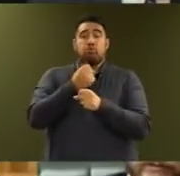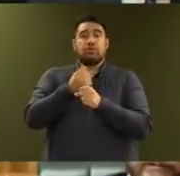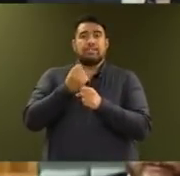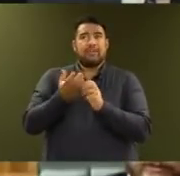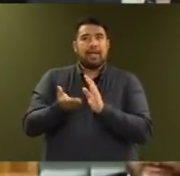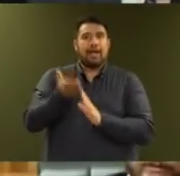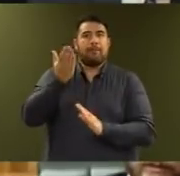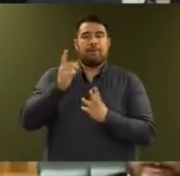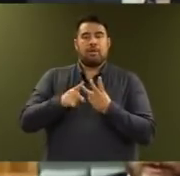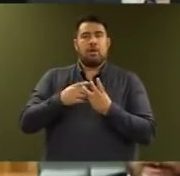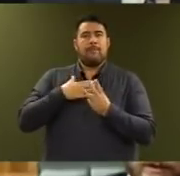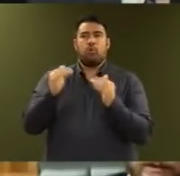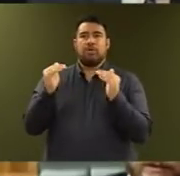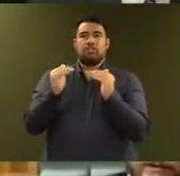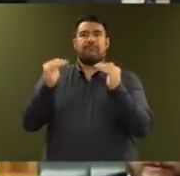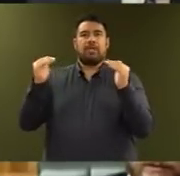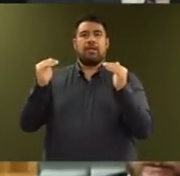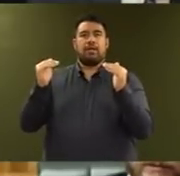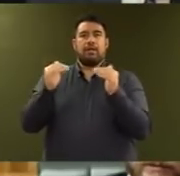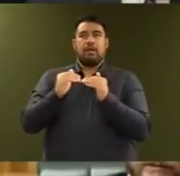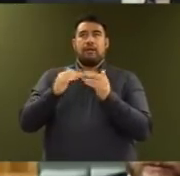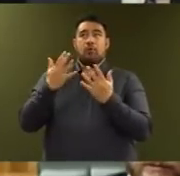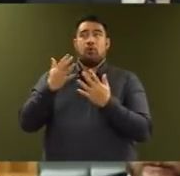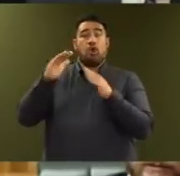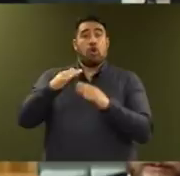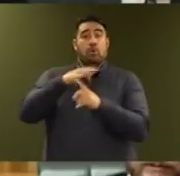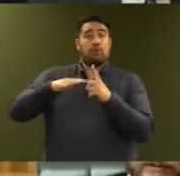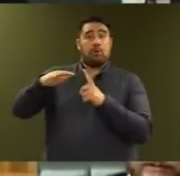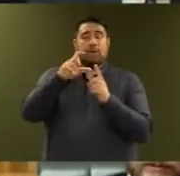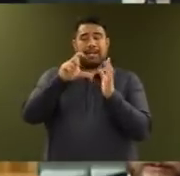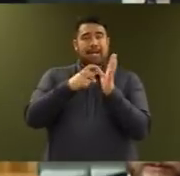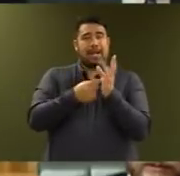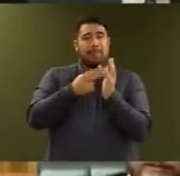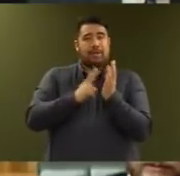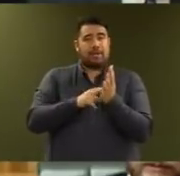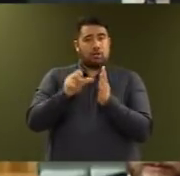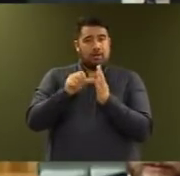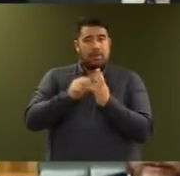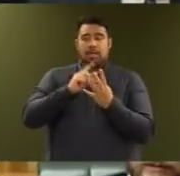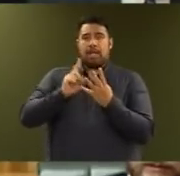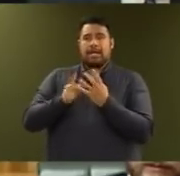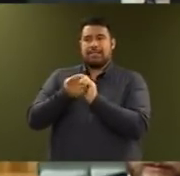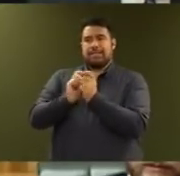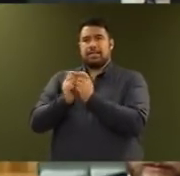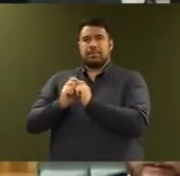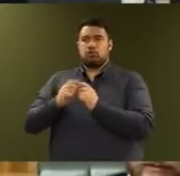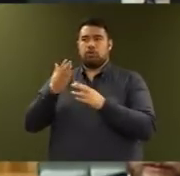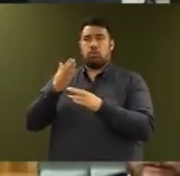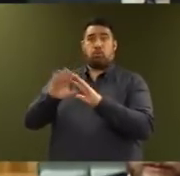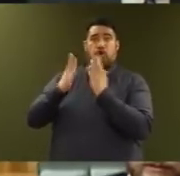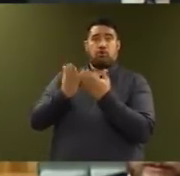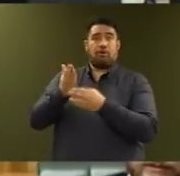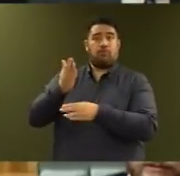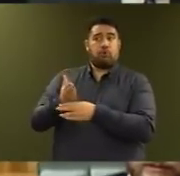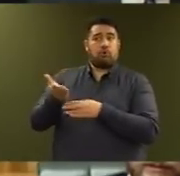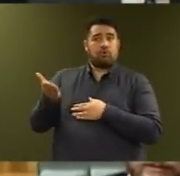transition to a more sustainable, low-carbon economy and adapting to a rapidly changing world of work. This Government